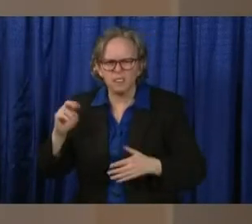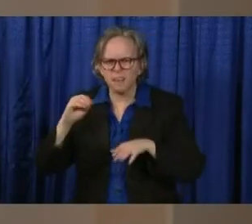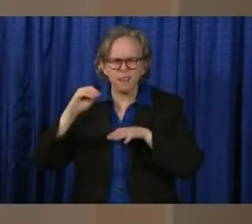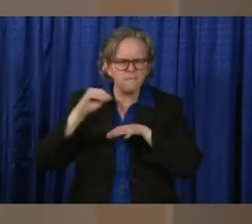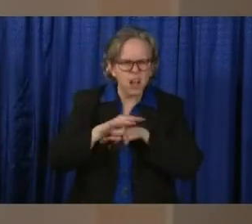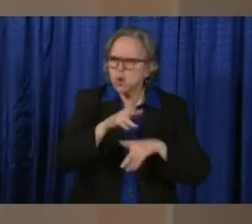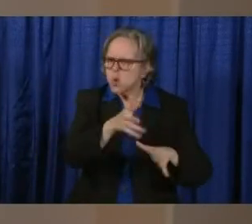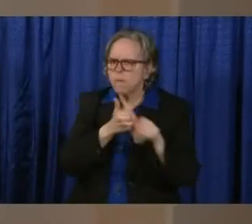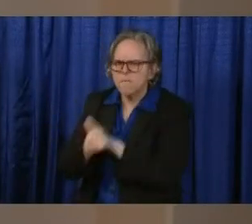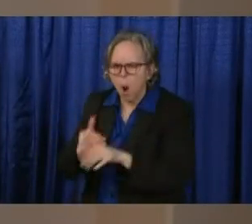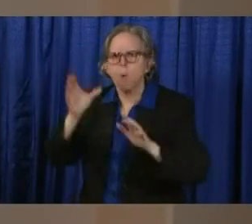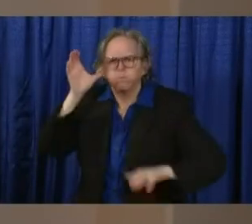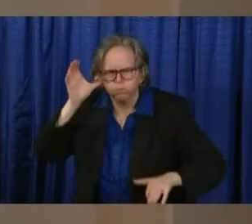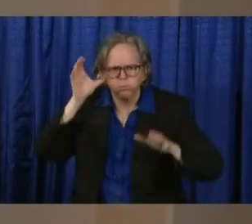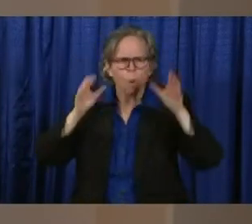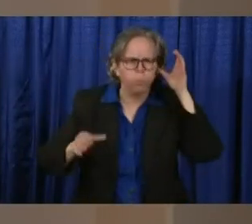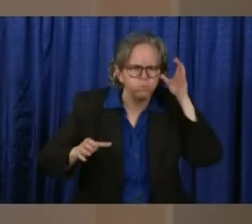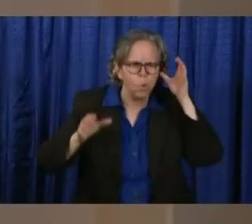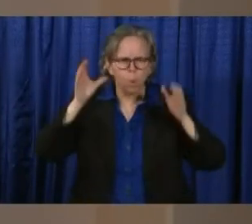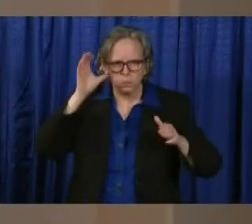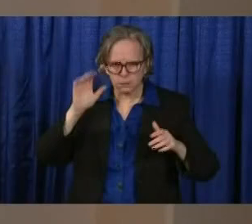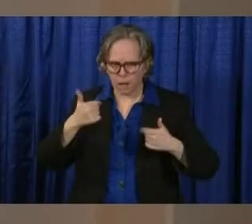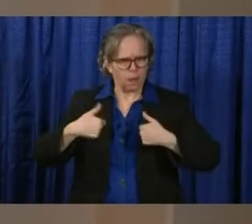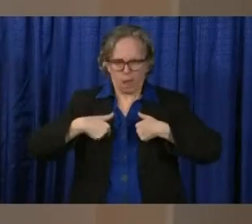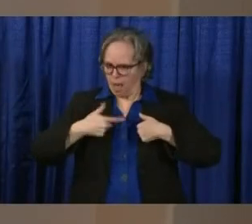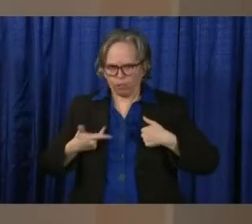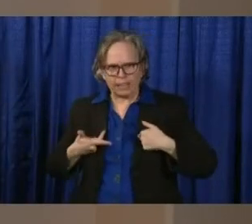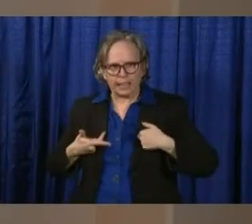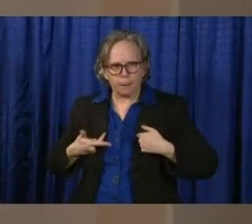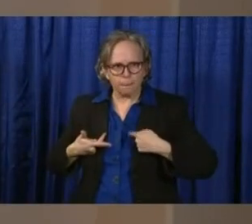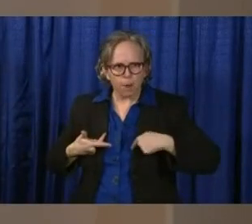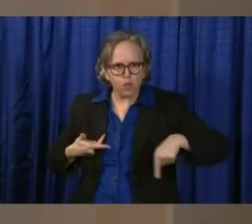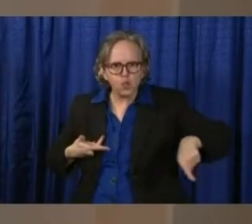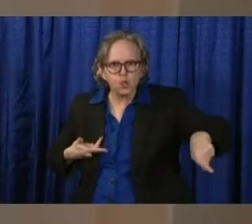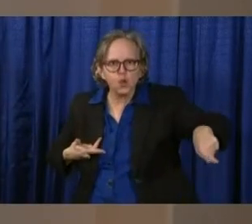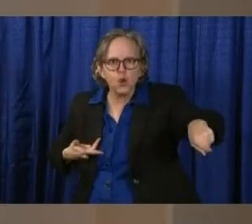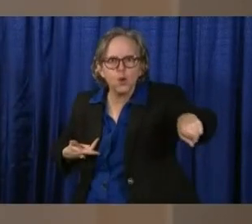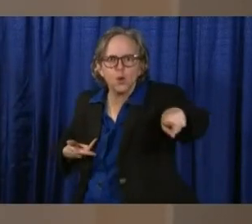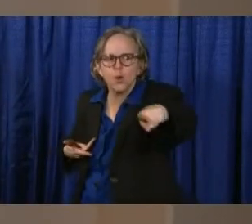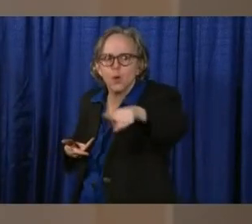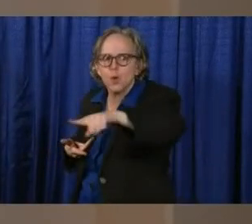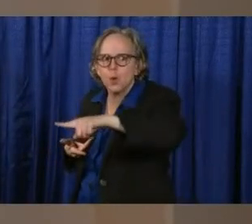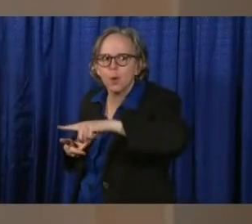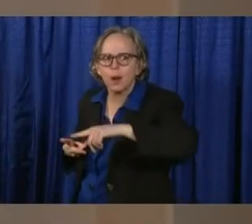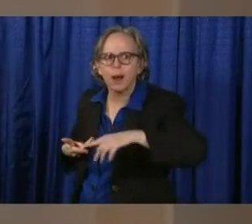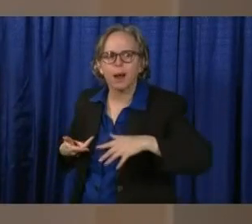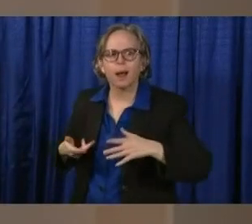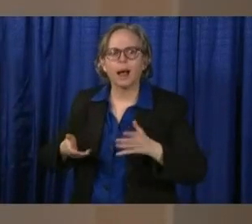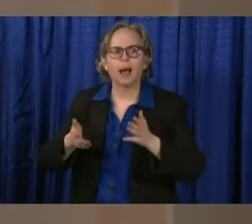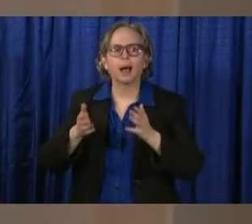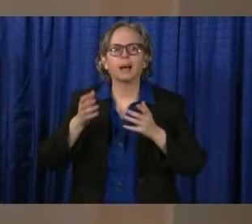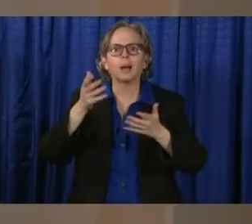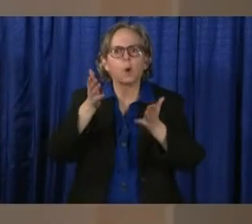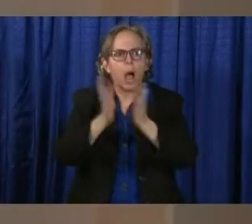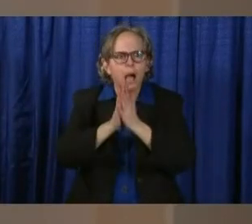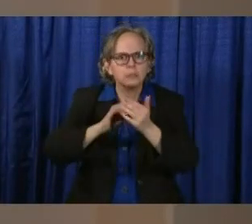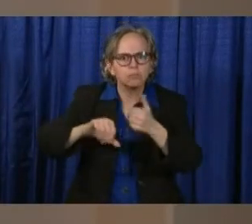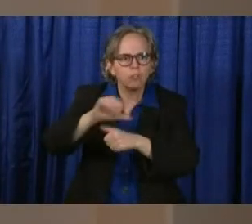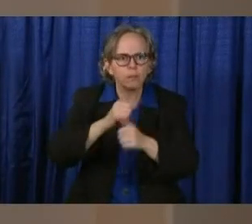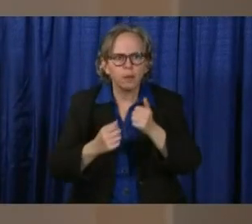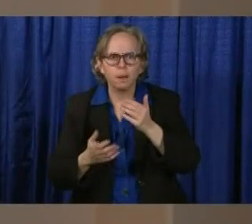not in this room, but all of Ohioans. I know all 11.7 million are asking of each other, and most people have done it. And